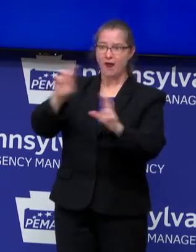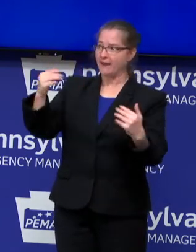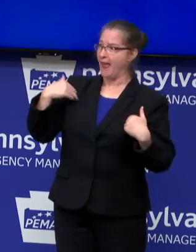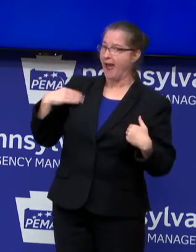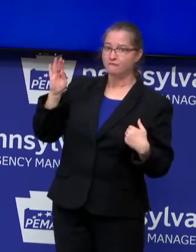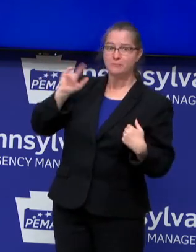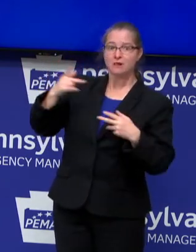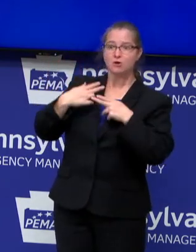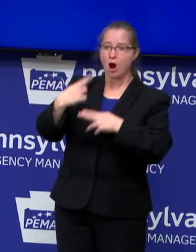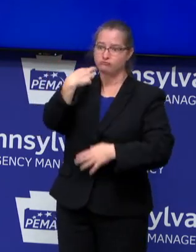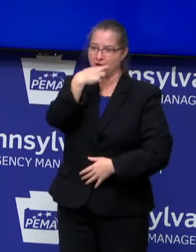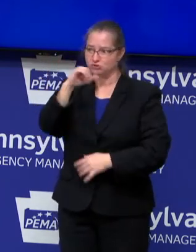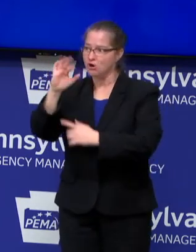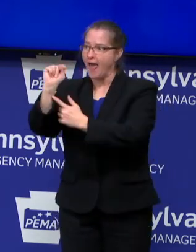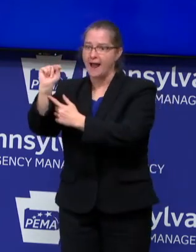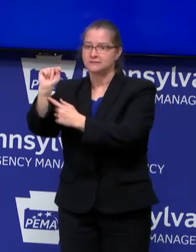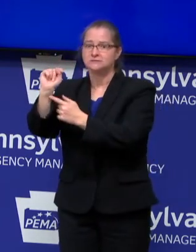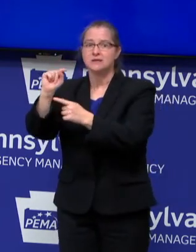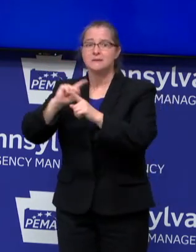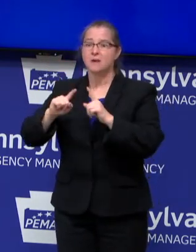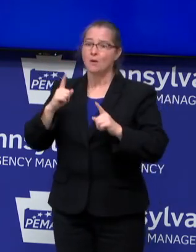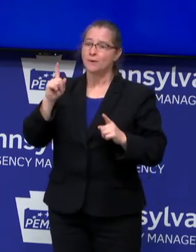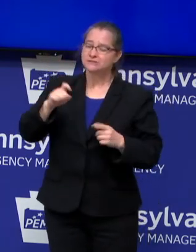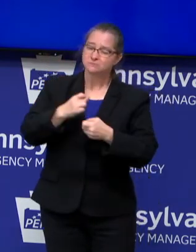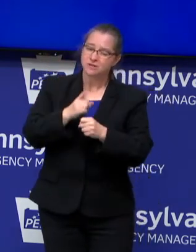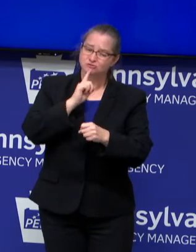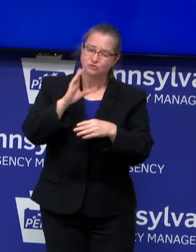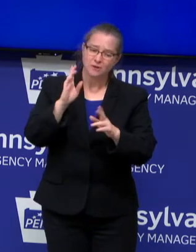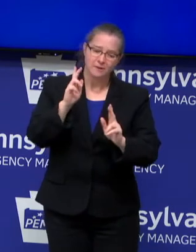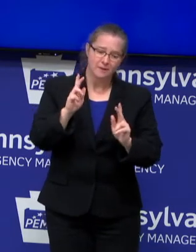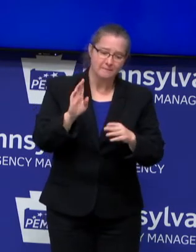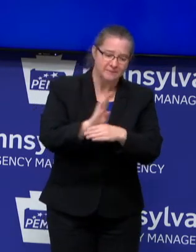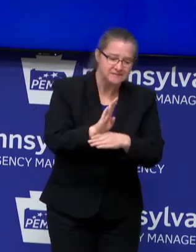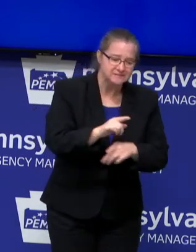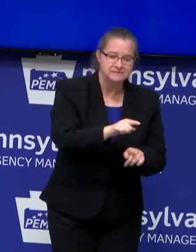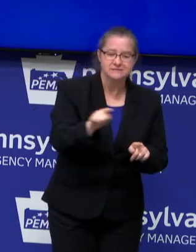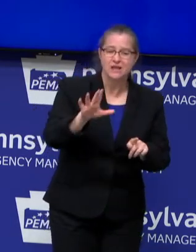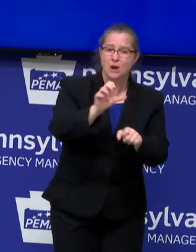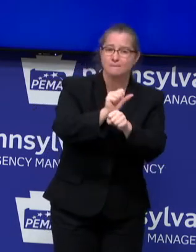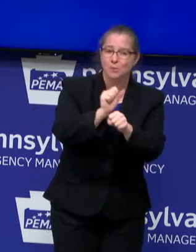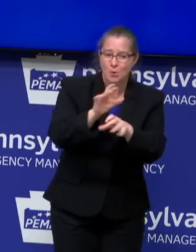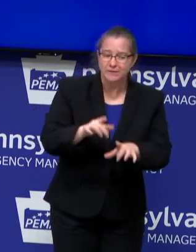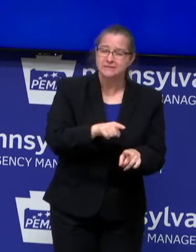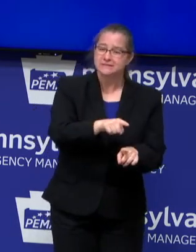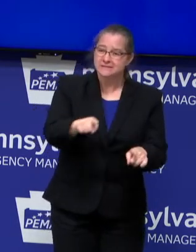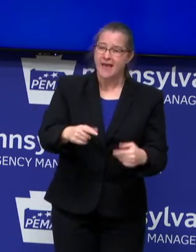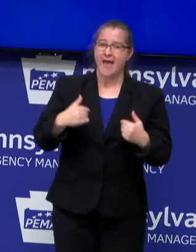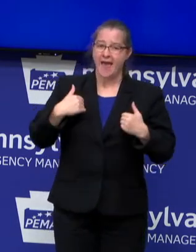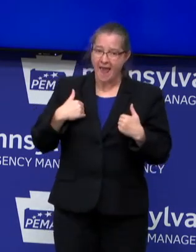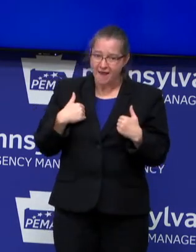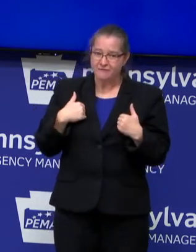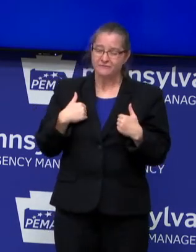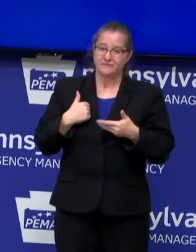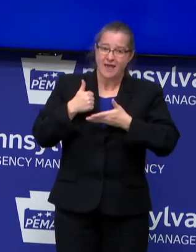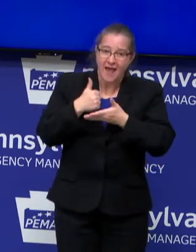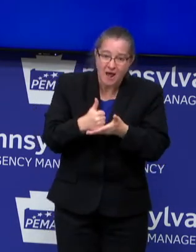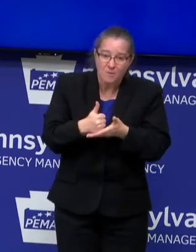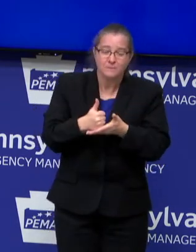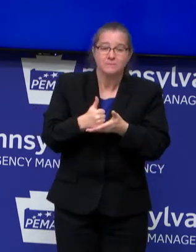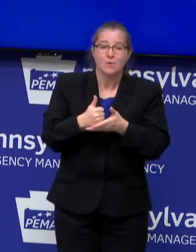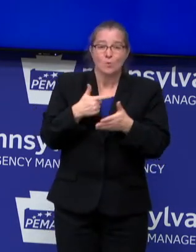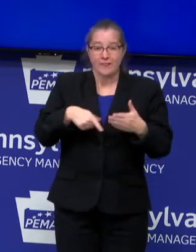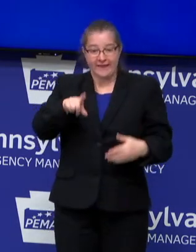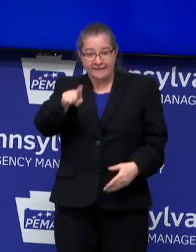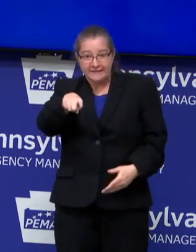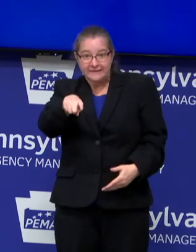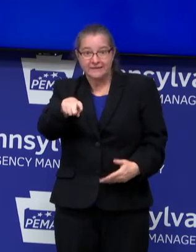But we need to make sure that these business owners and their employees have the help that they deserve and that